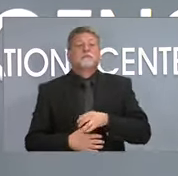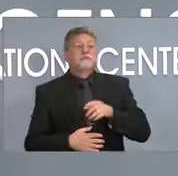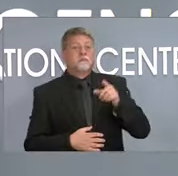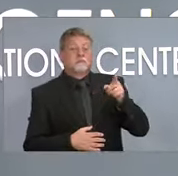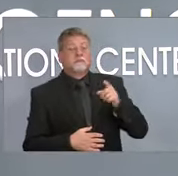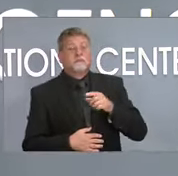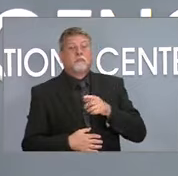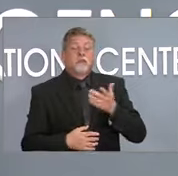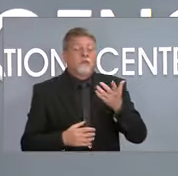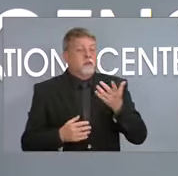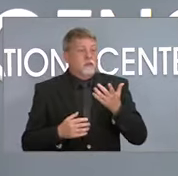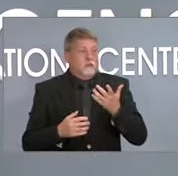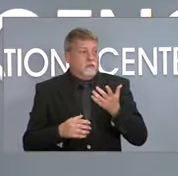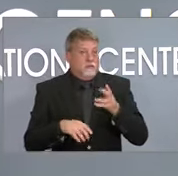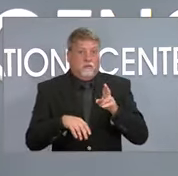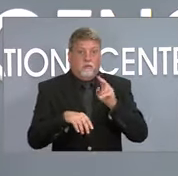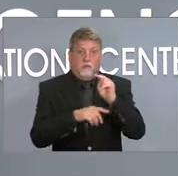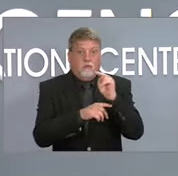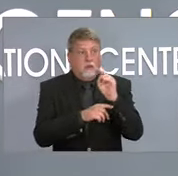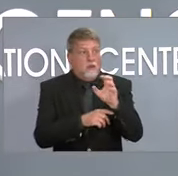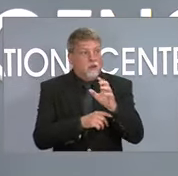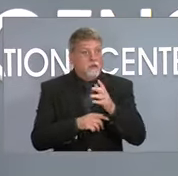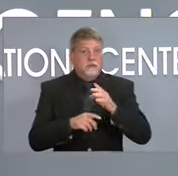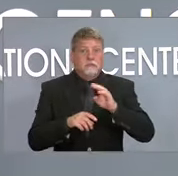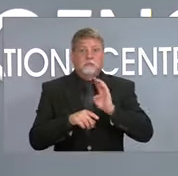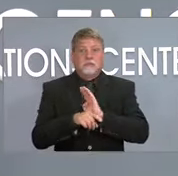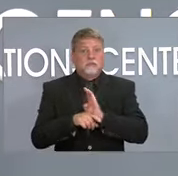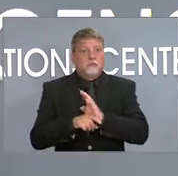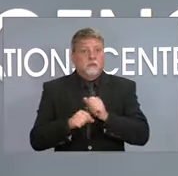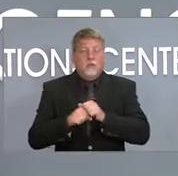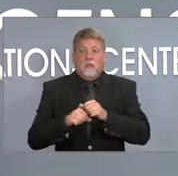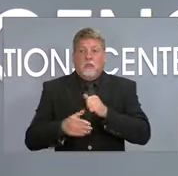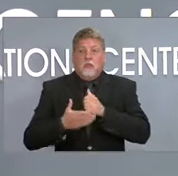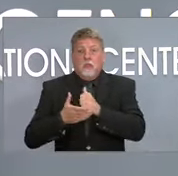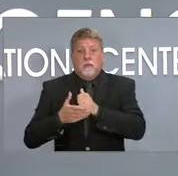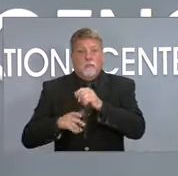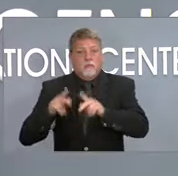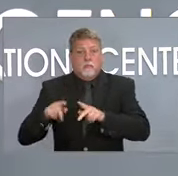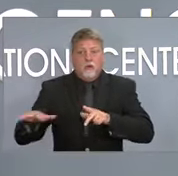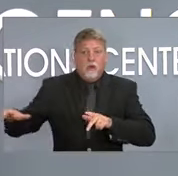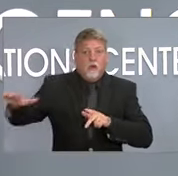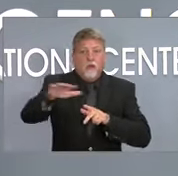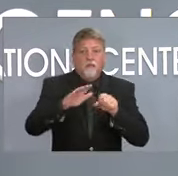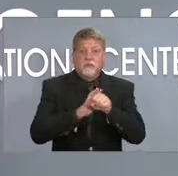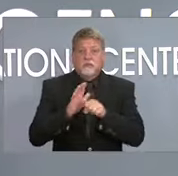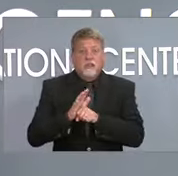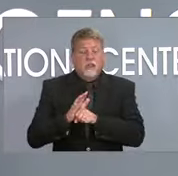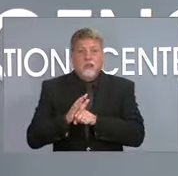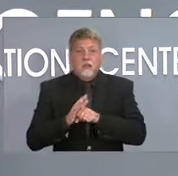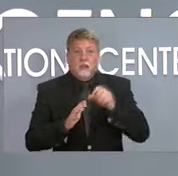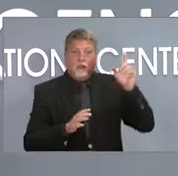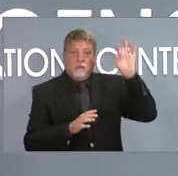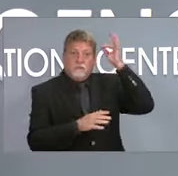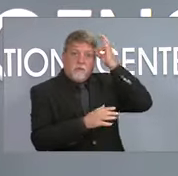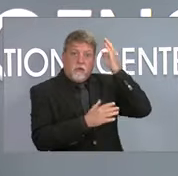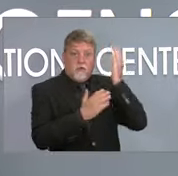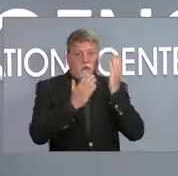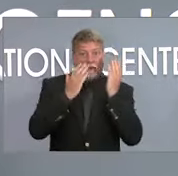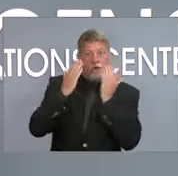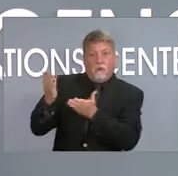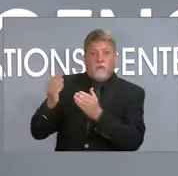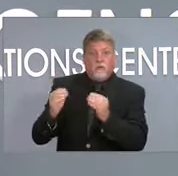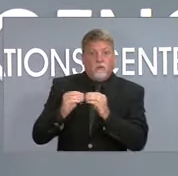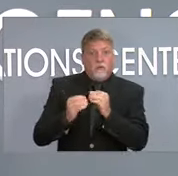say yes, there are certain places where we are have asked for additional help related to ambulances and